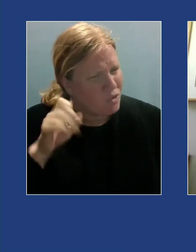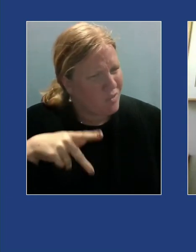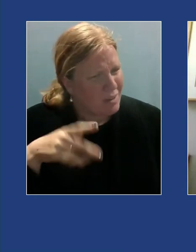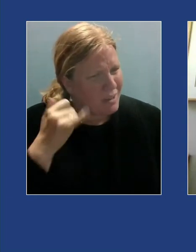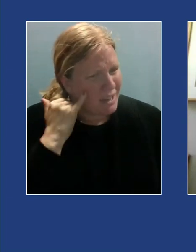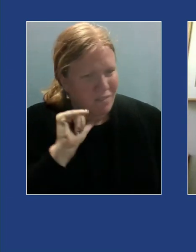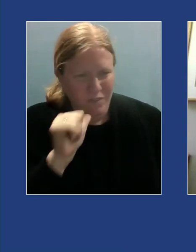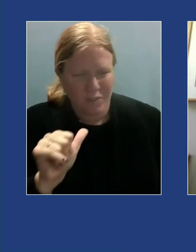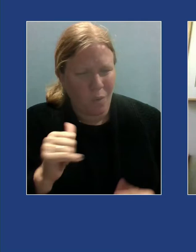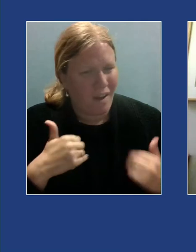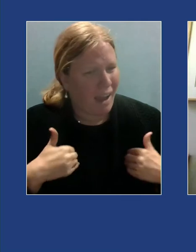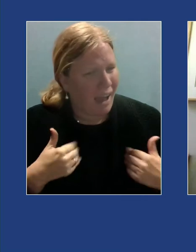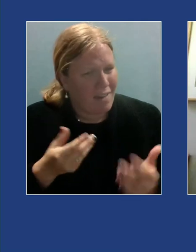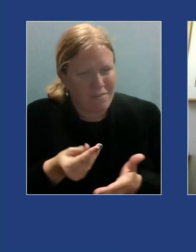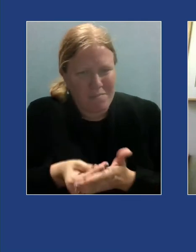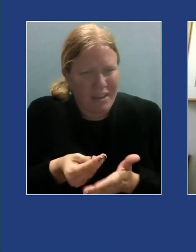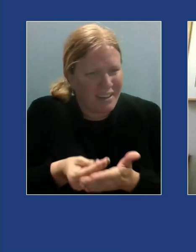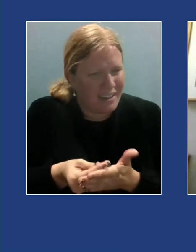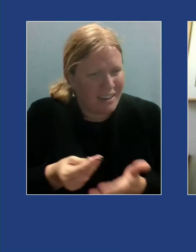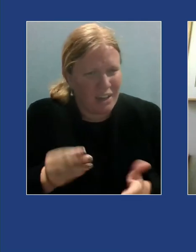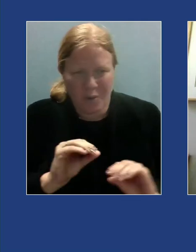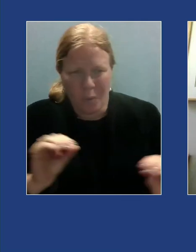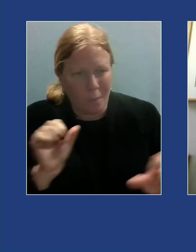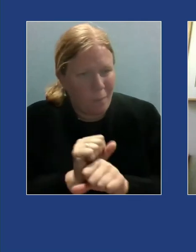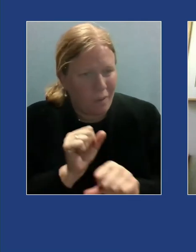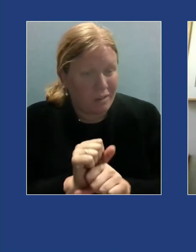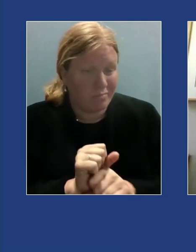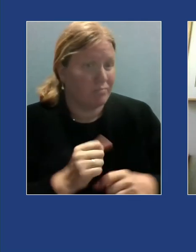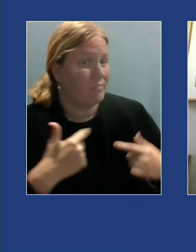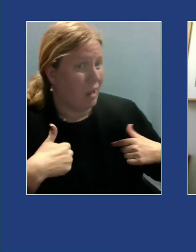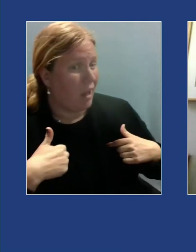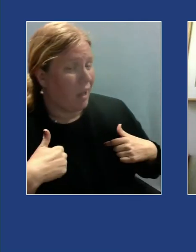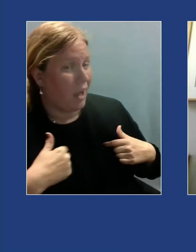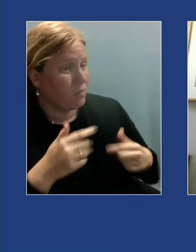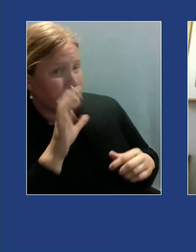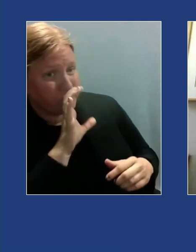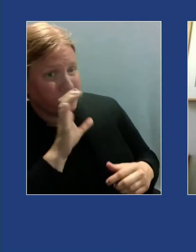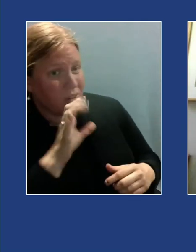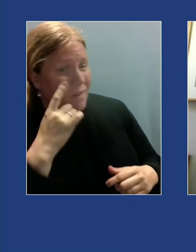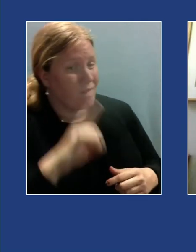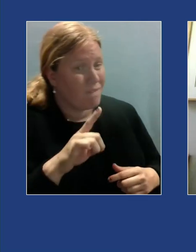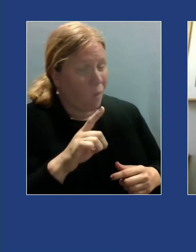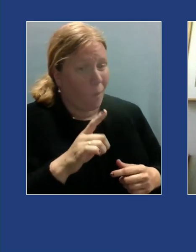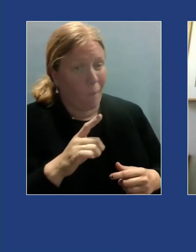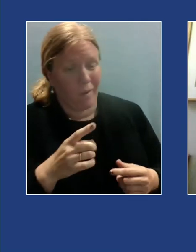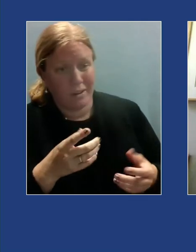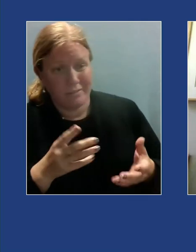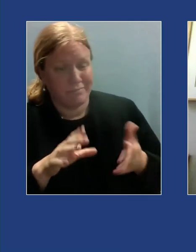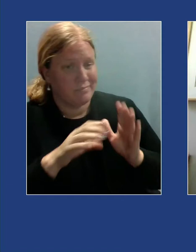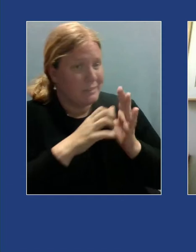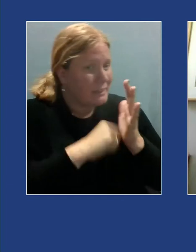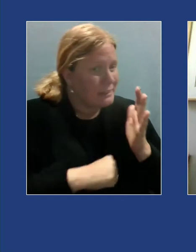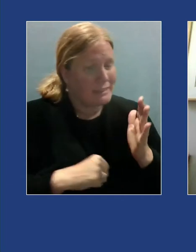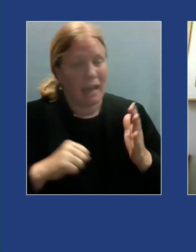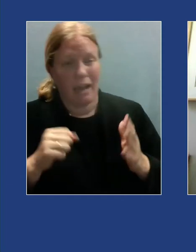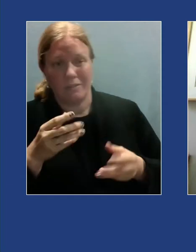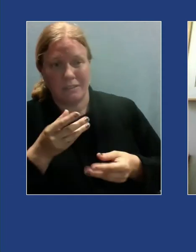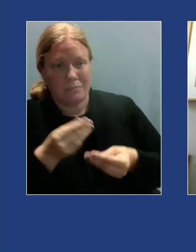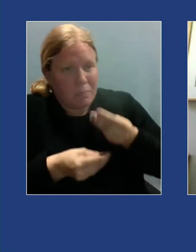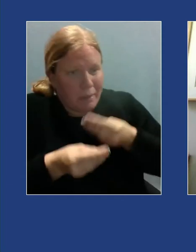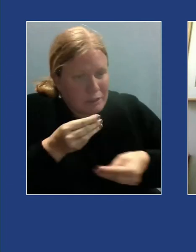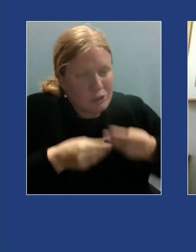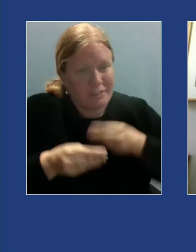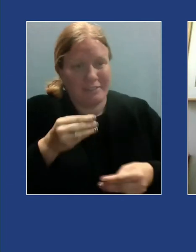flights on sale and stayed in youth hostels or other budget accommodations I actually took a job as a travel agent so I could get the